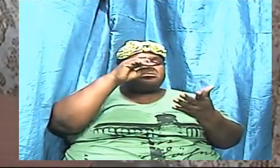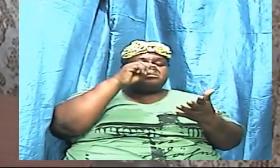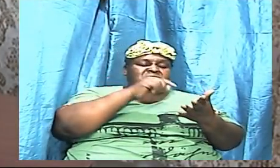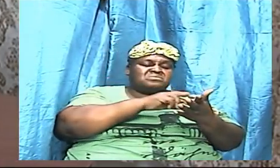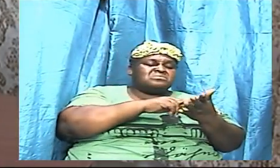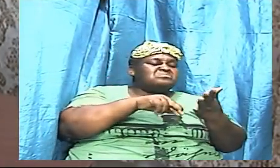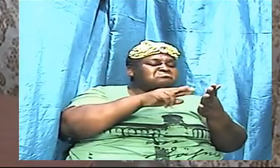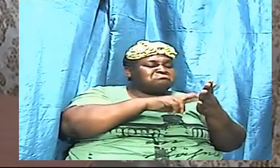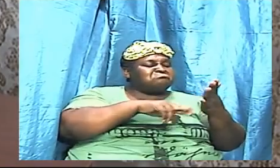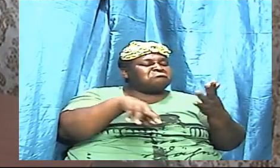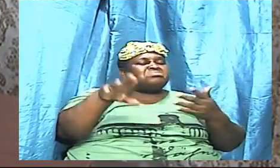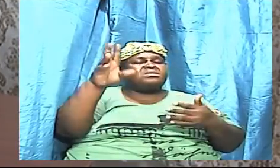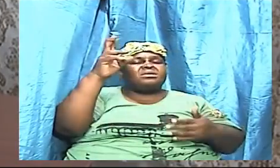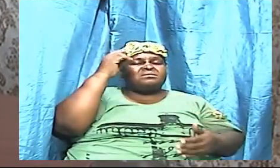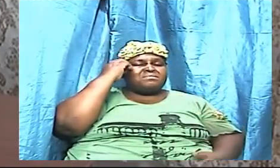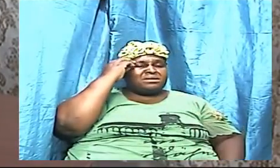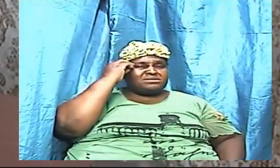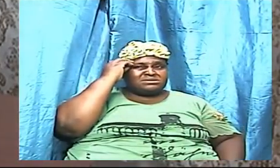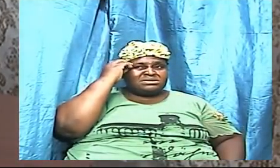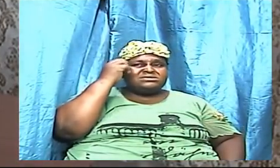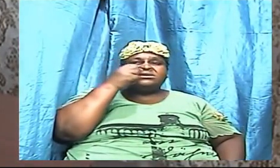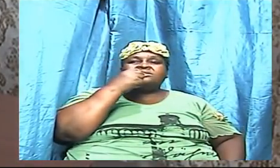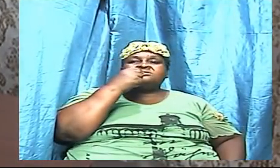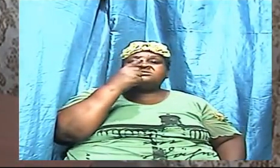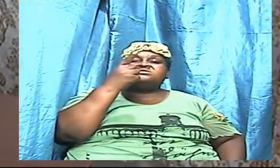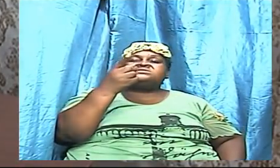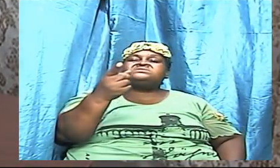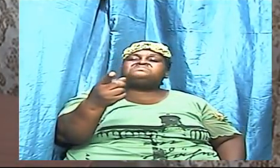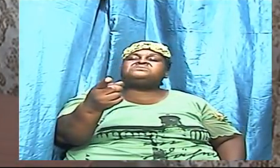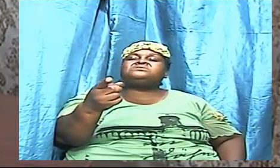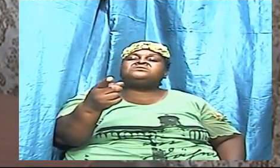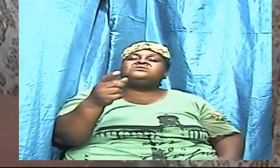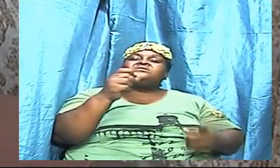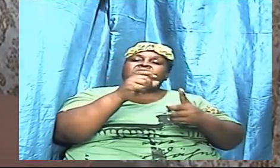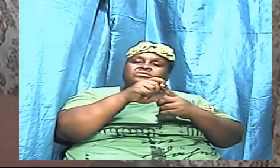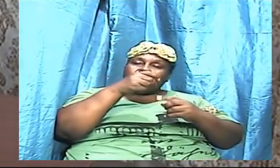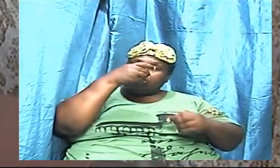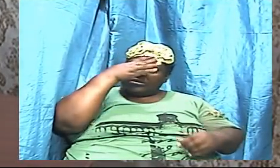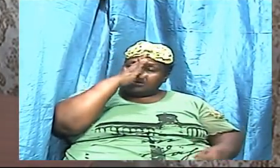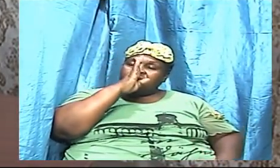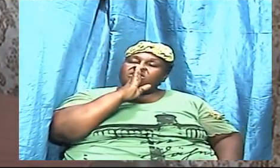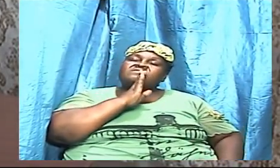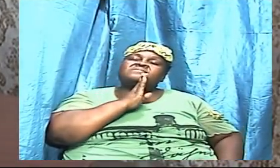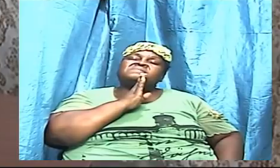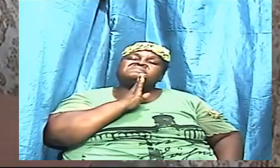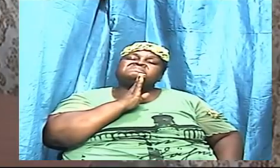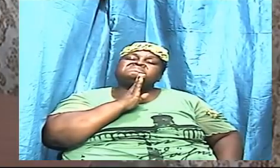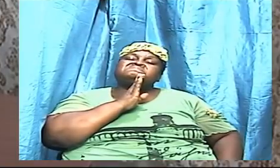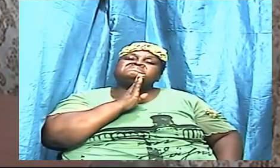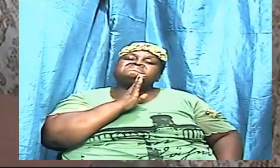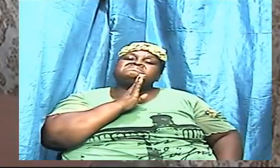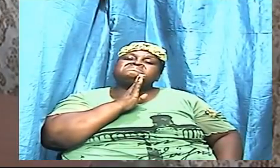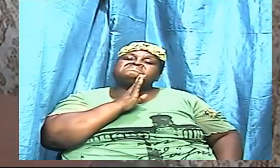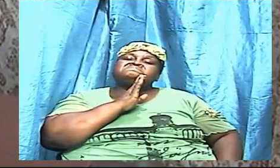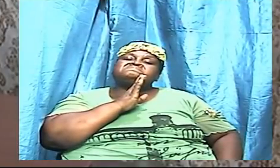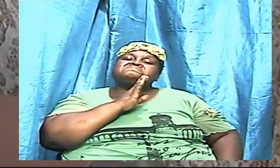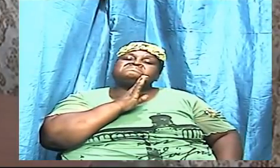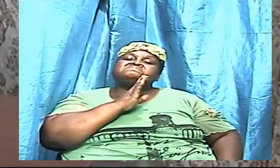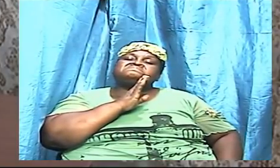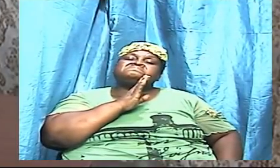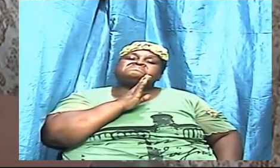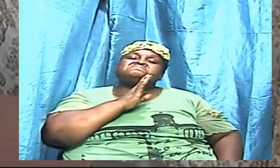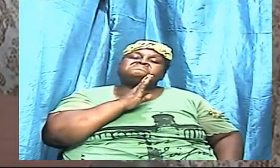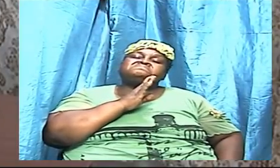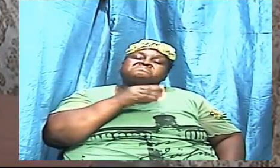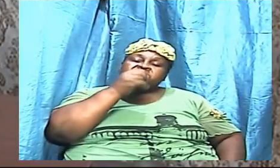and meditating on the words of almighty god god